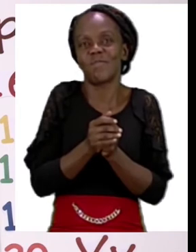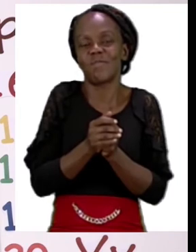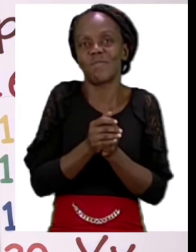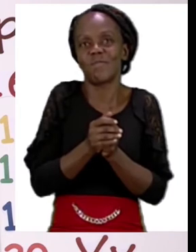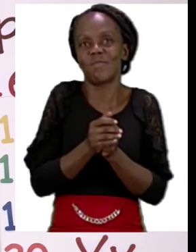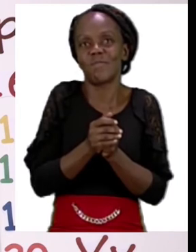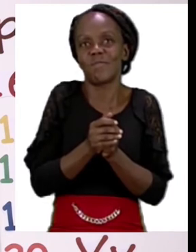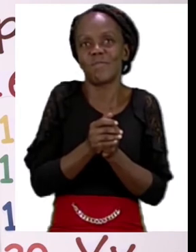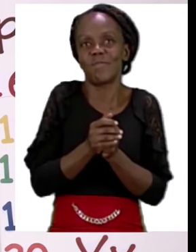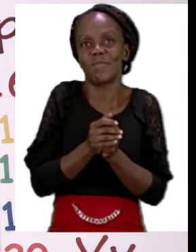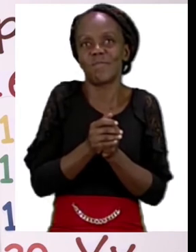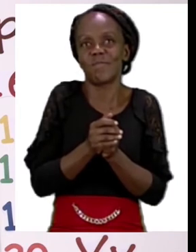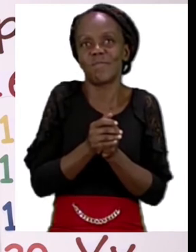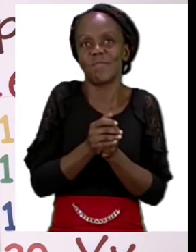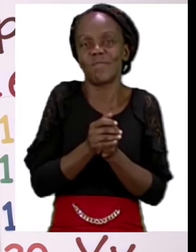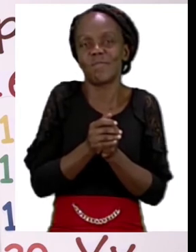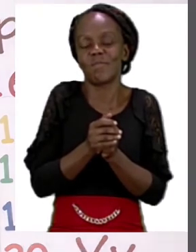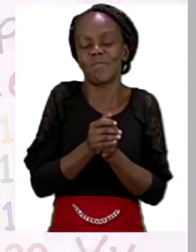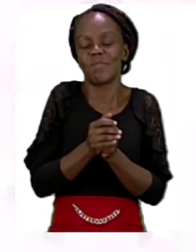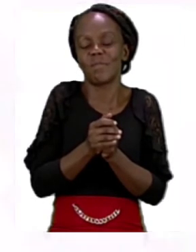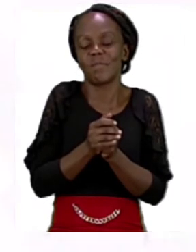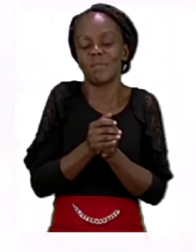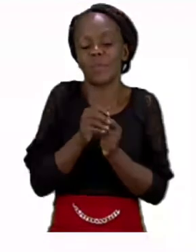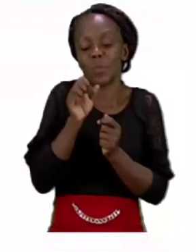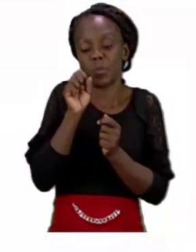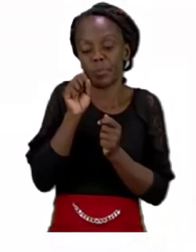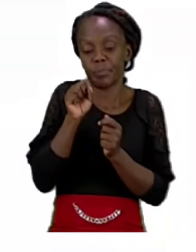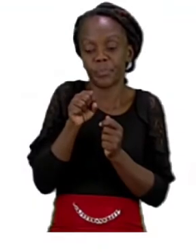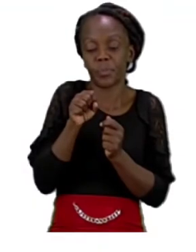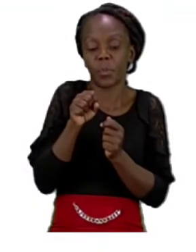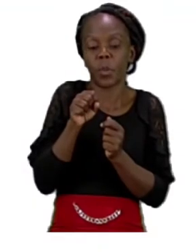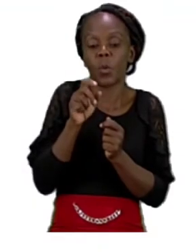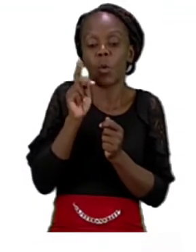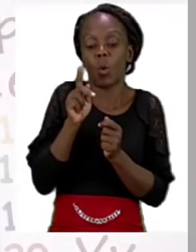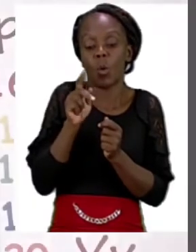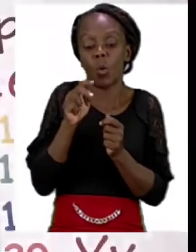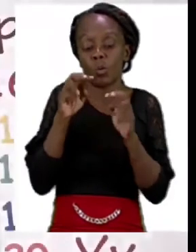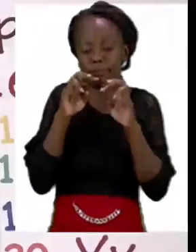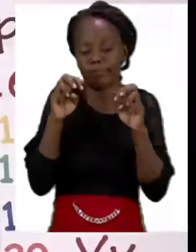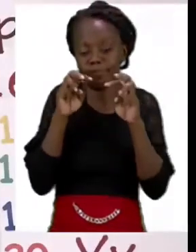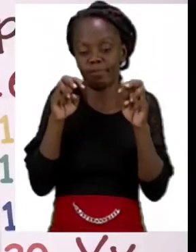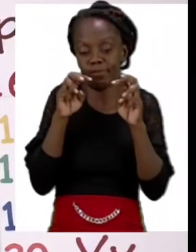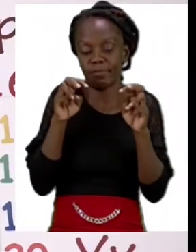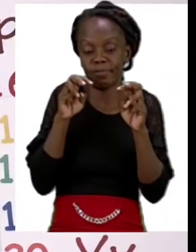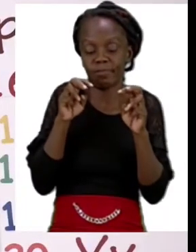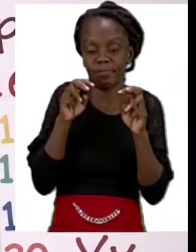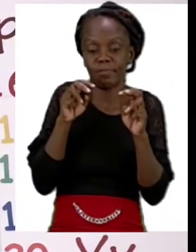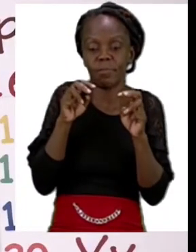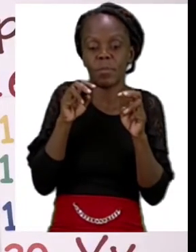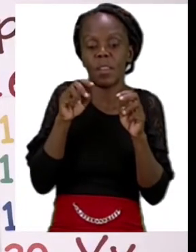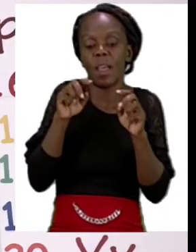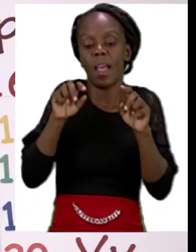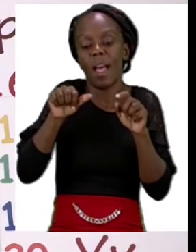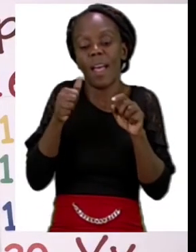eight but identifying things or images with the number eight so you're going to start at